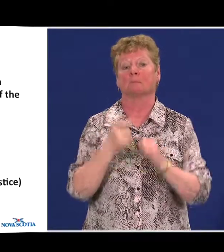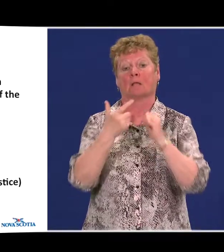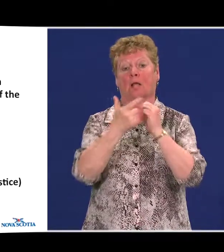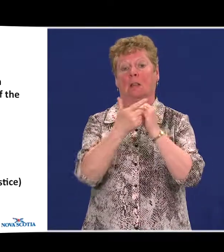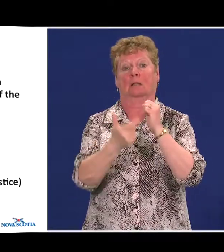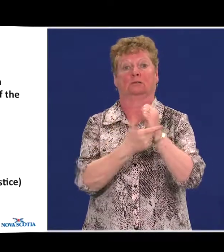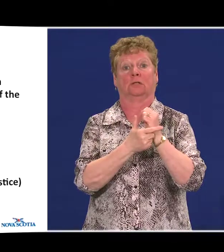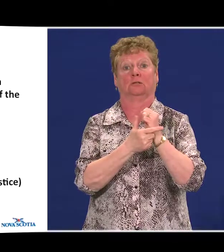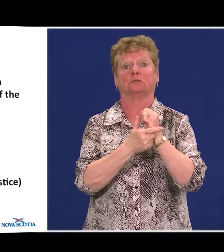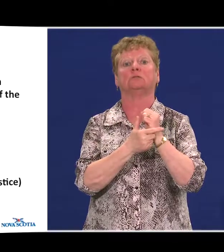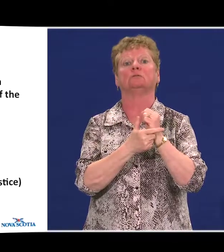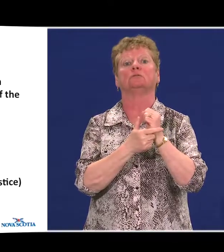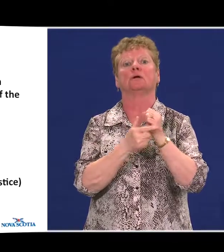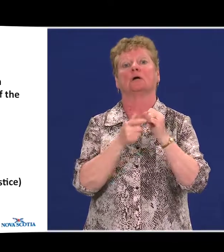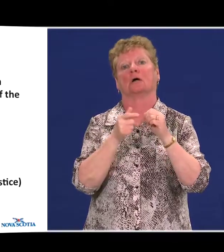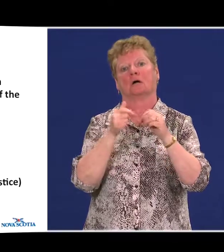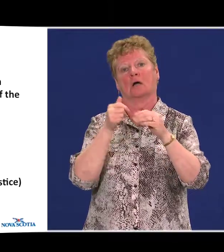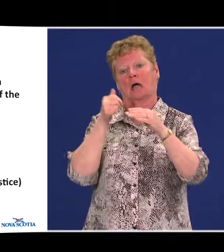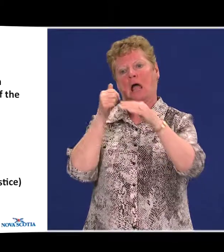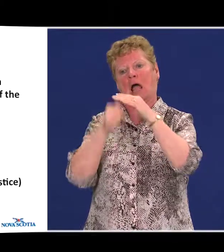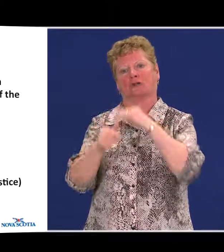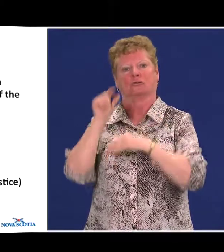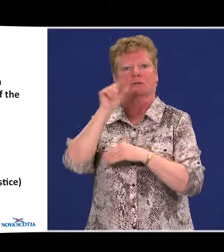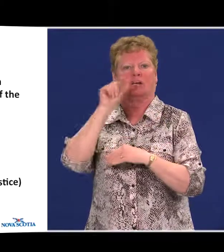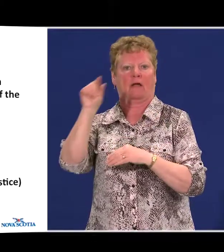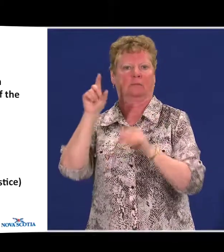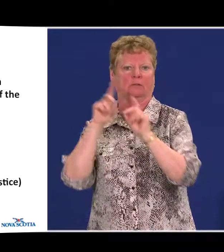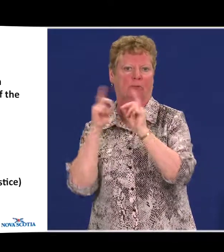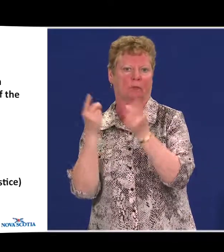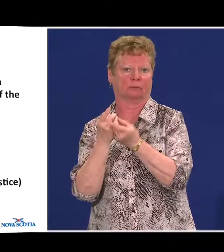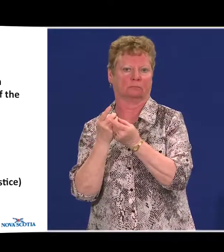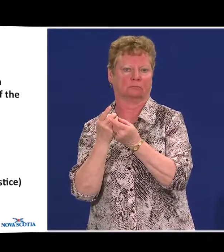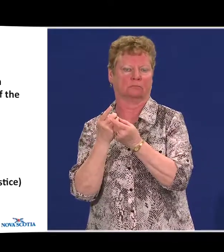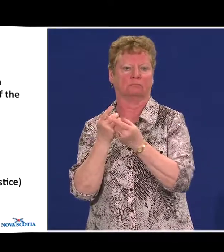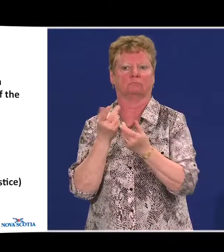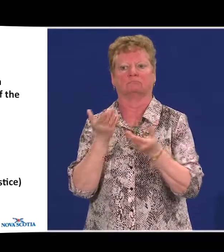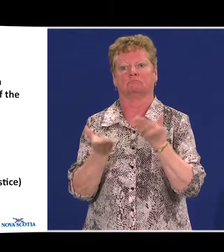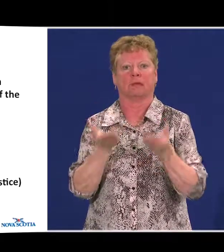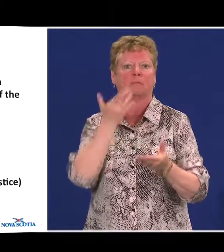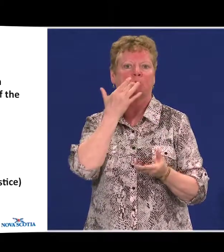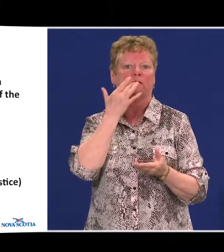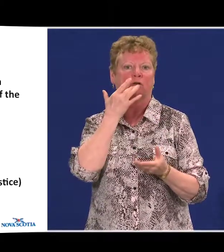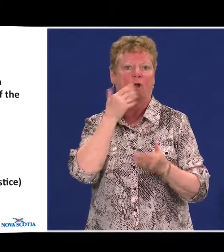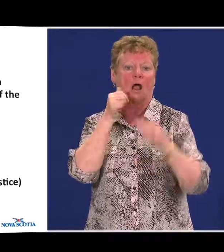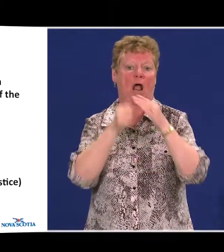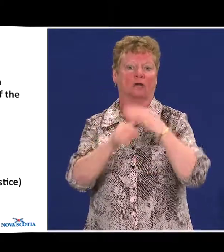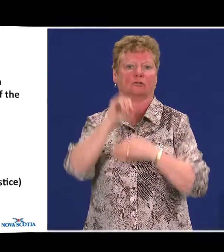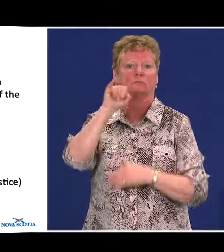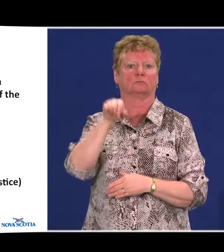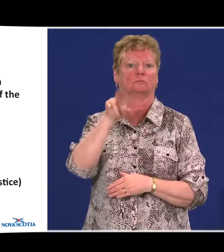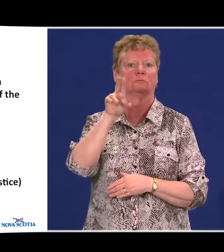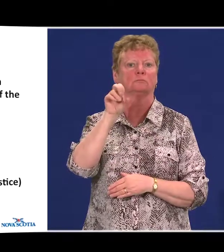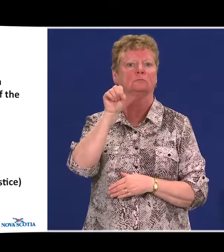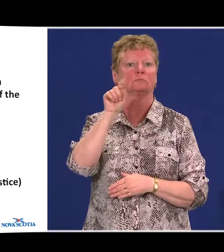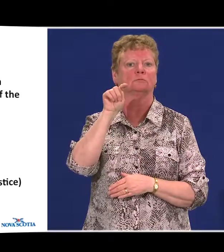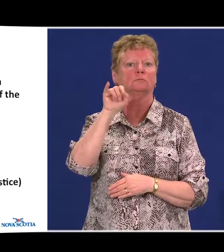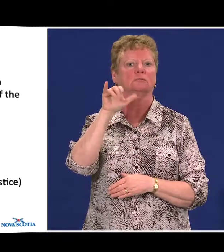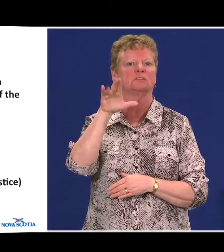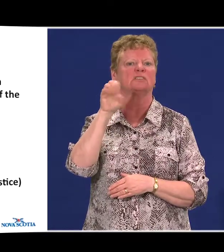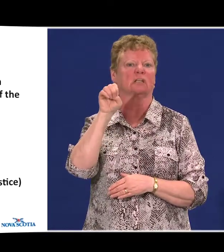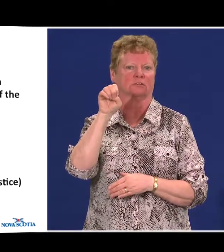legislation would be housed within a government department, preferably justice, to administer the act.